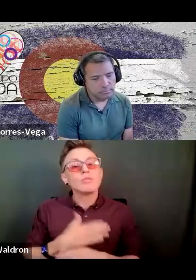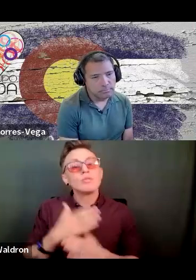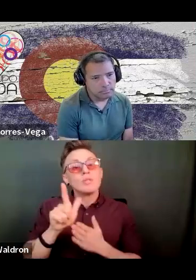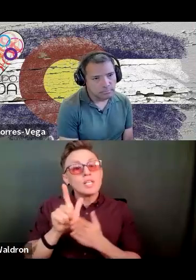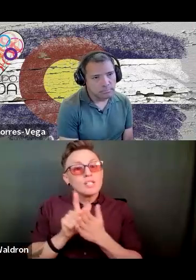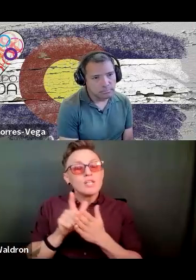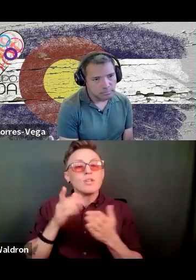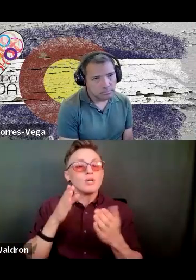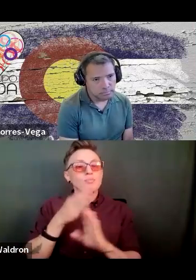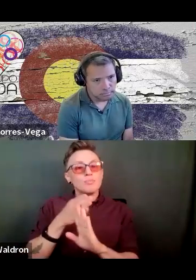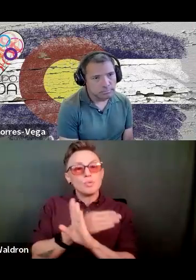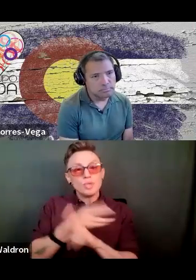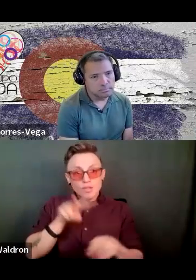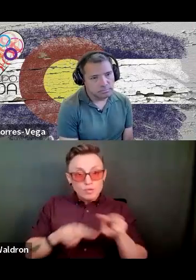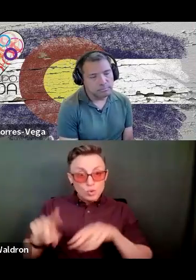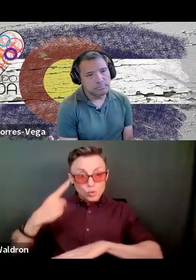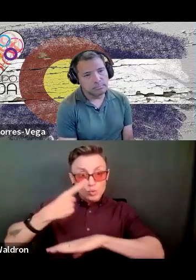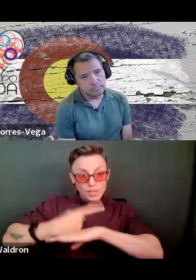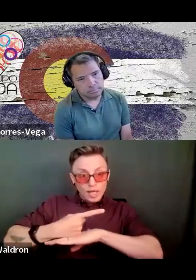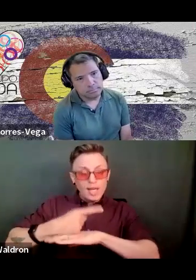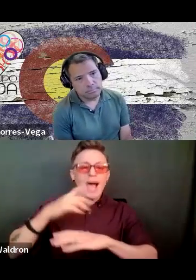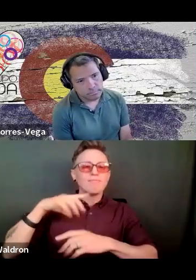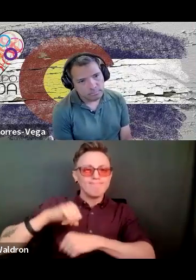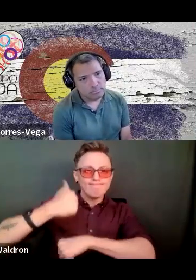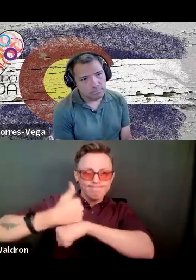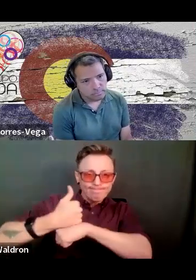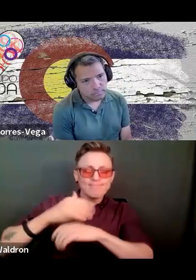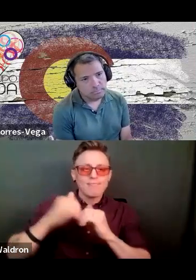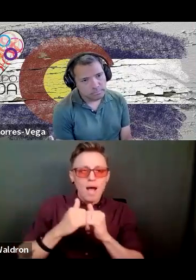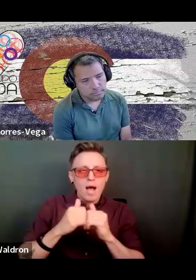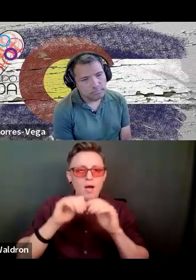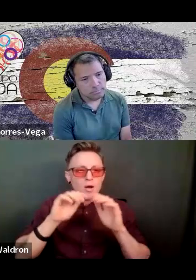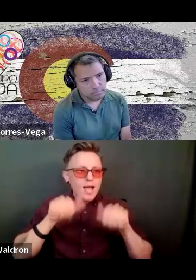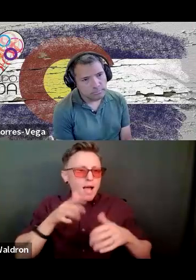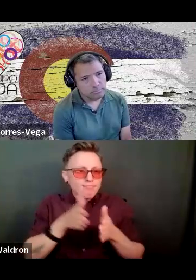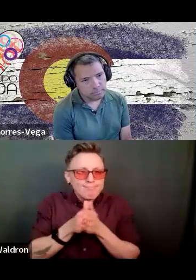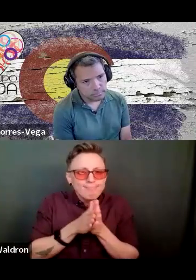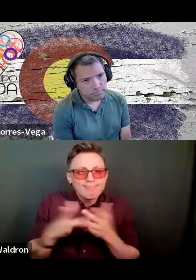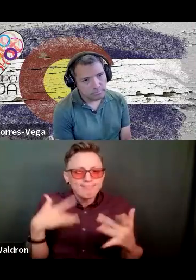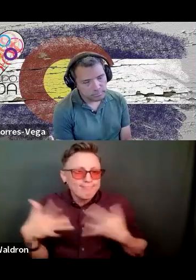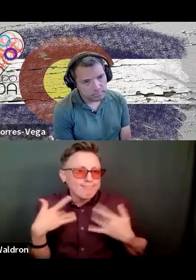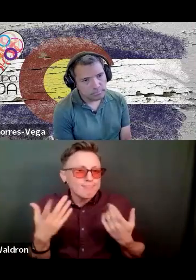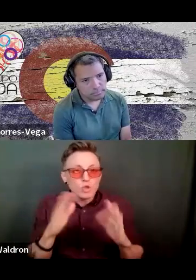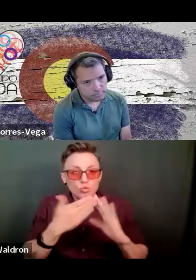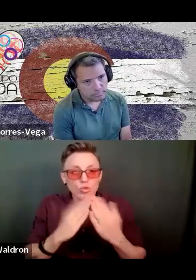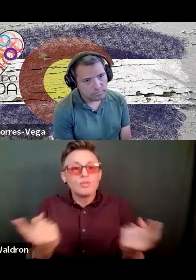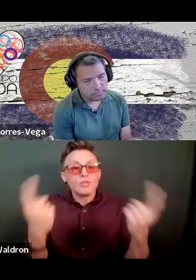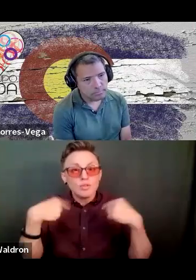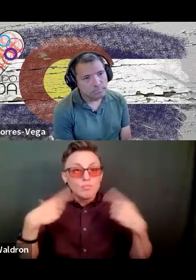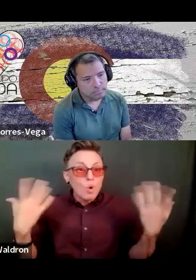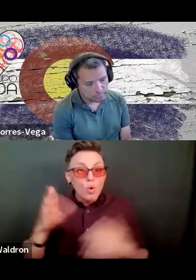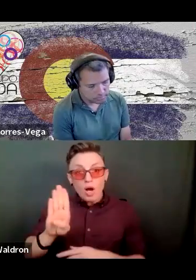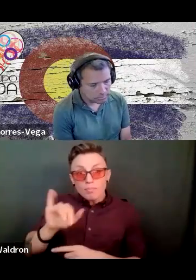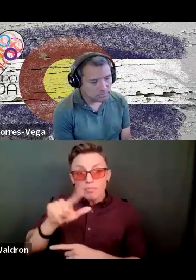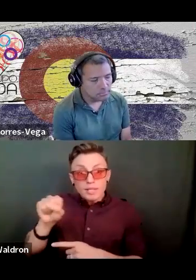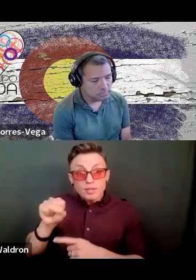preview day. I implemented that as a way to kind of get hyped and excited for community to come and see what bills we're planning on running, to